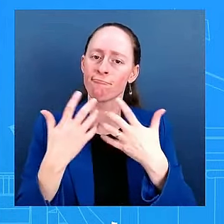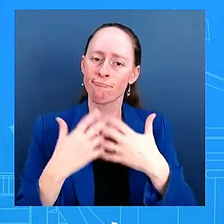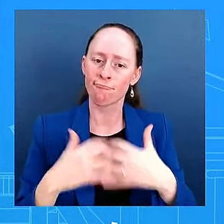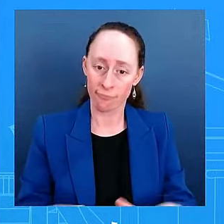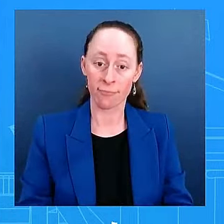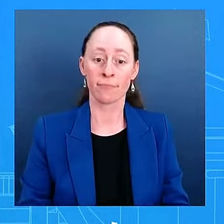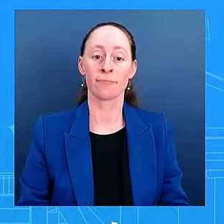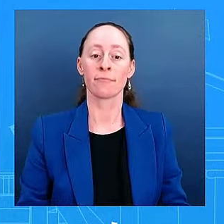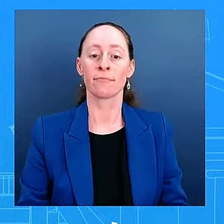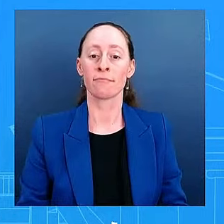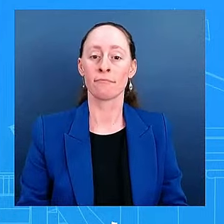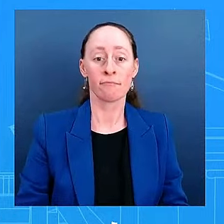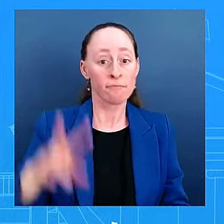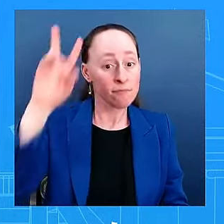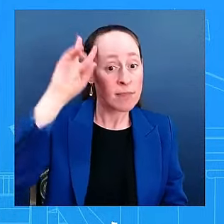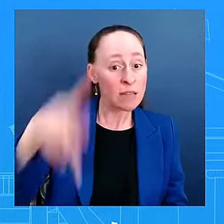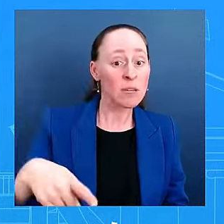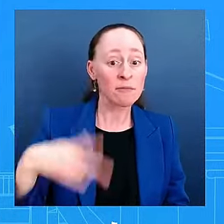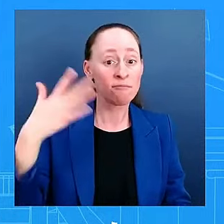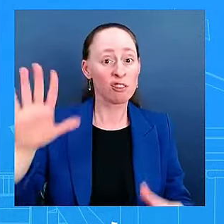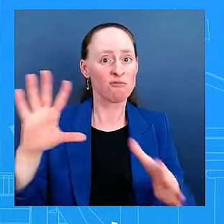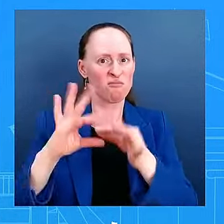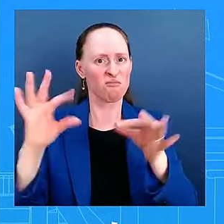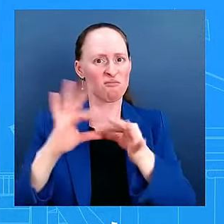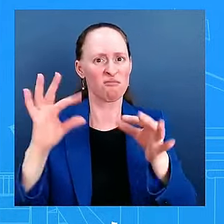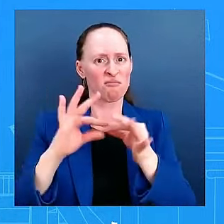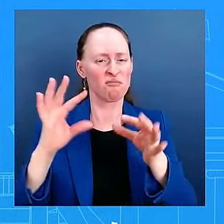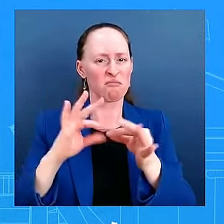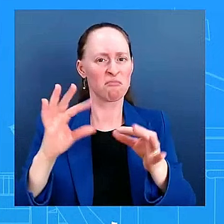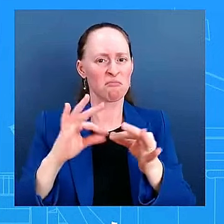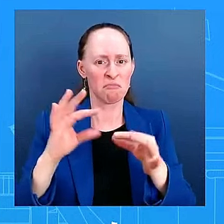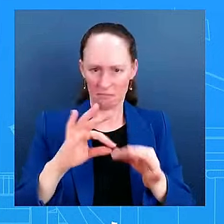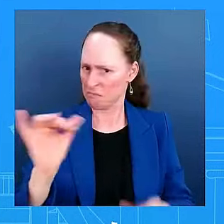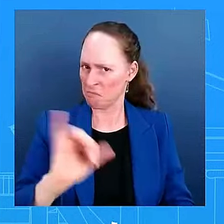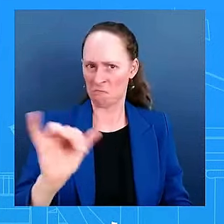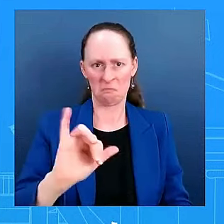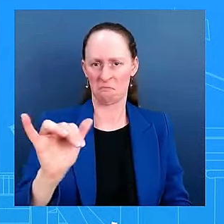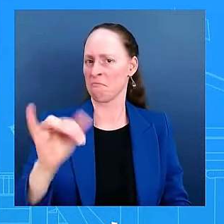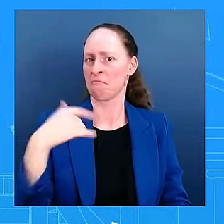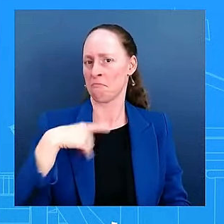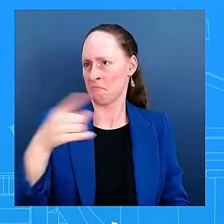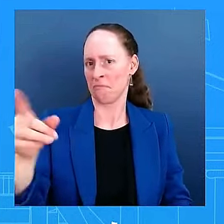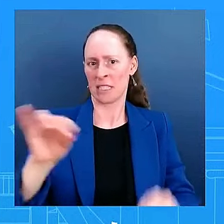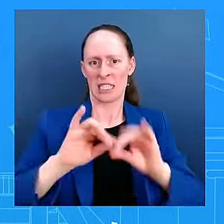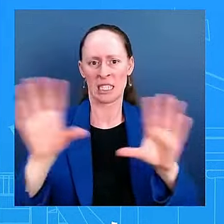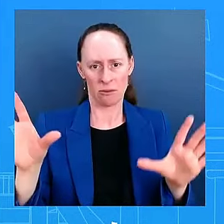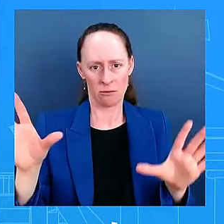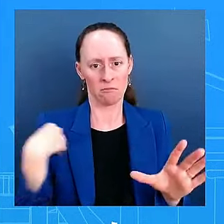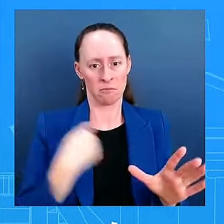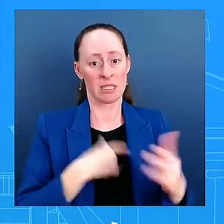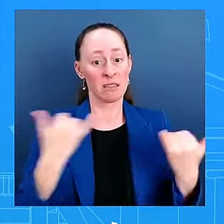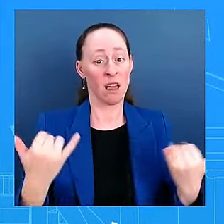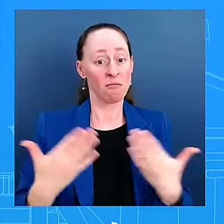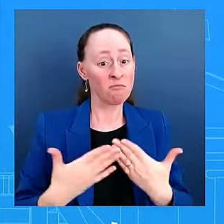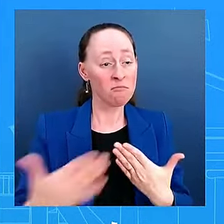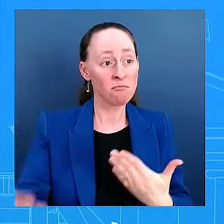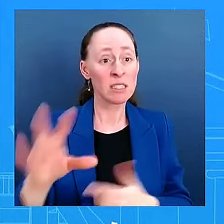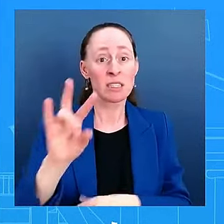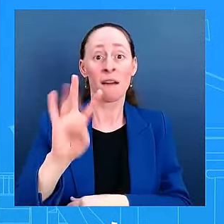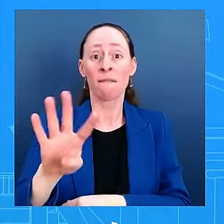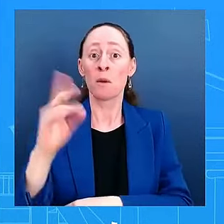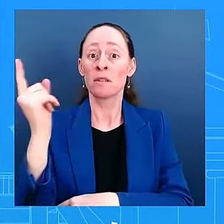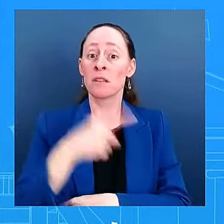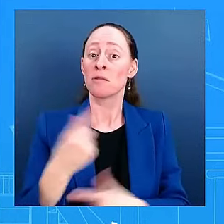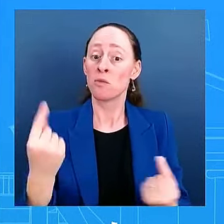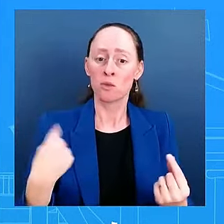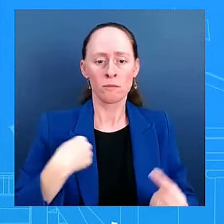well yesterday when she was at Howard. And that's what you're going to see over the next 74 days. So it is, I think it is in line with